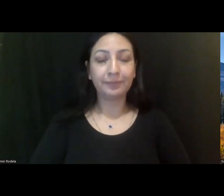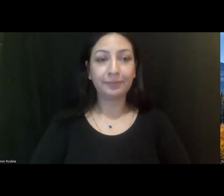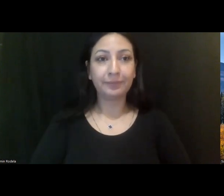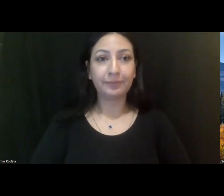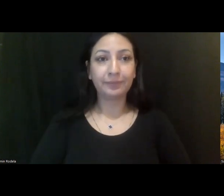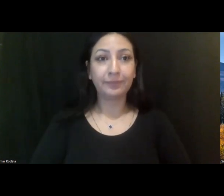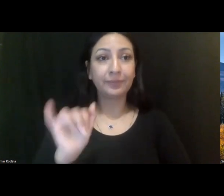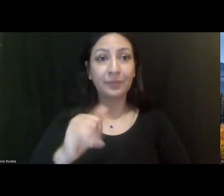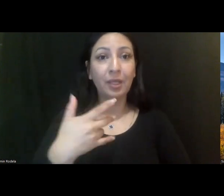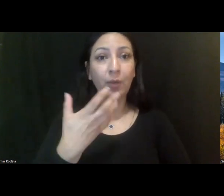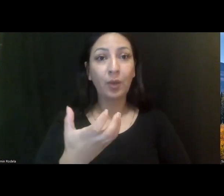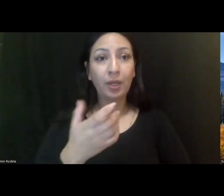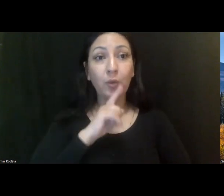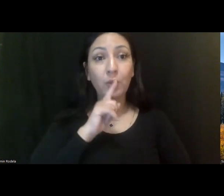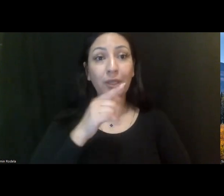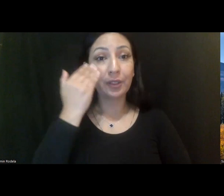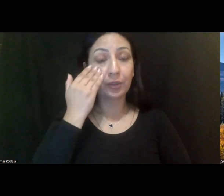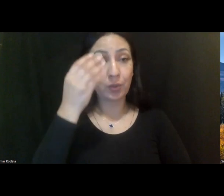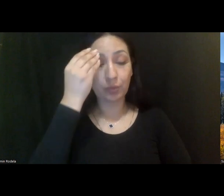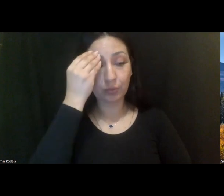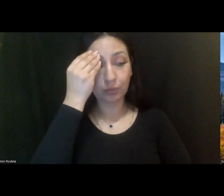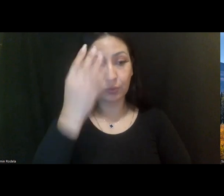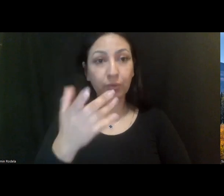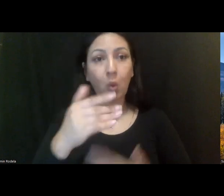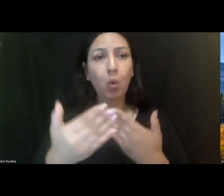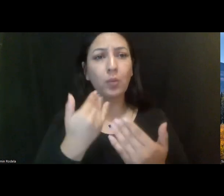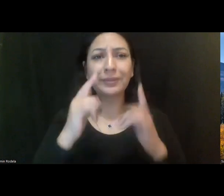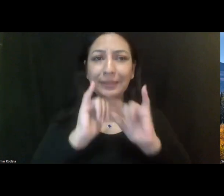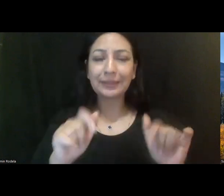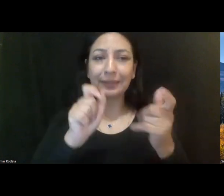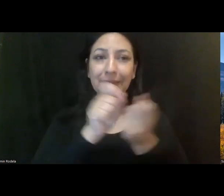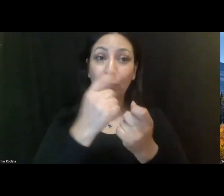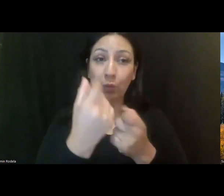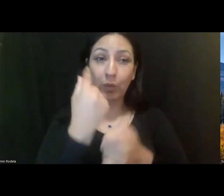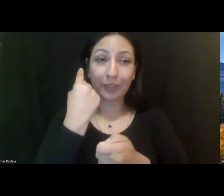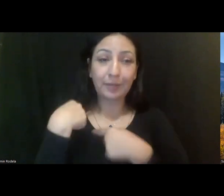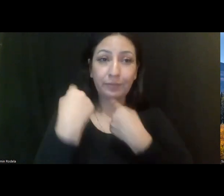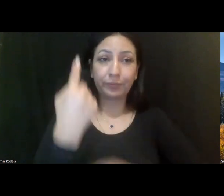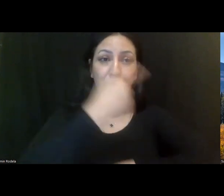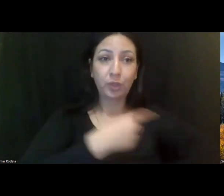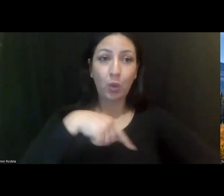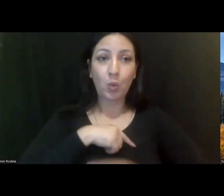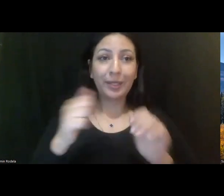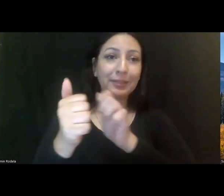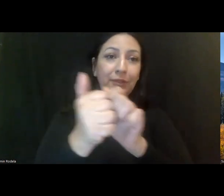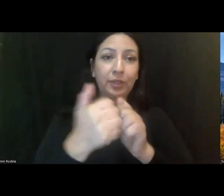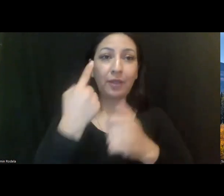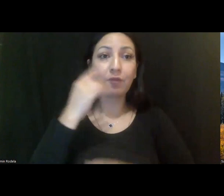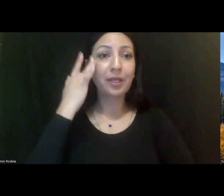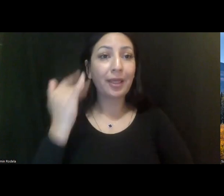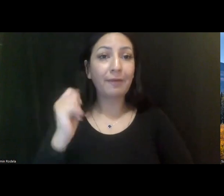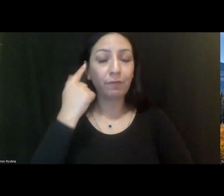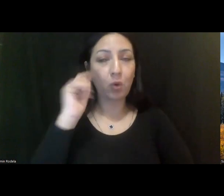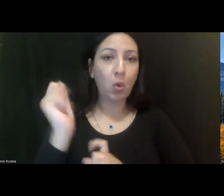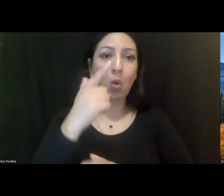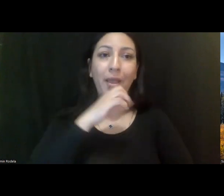I also wanted to just note, it was almost exactly a year ago to the day that we were together for the California for All